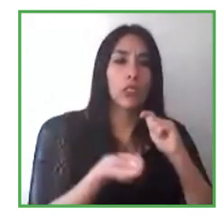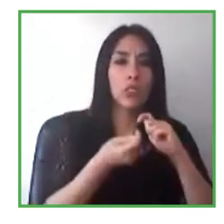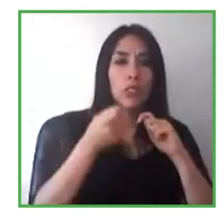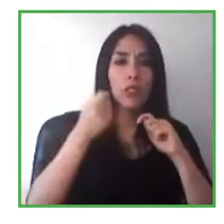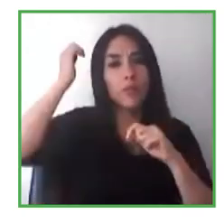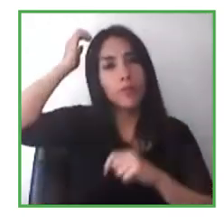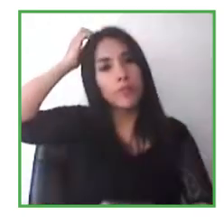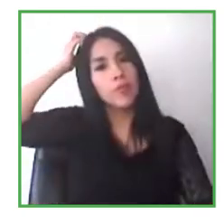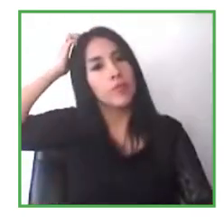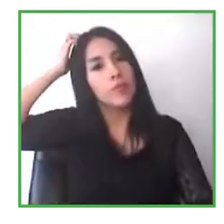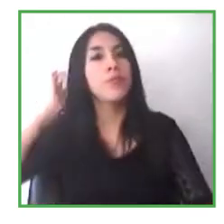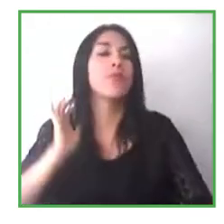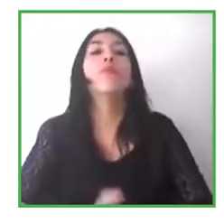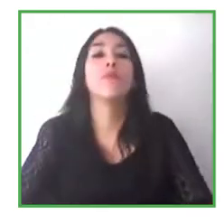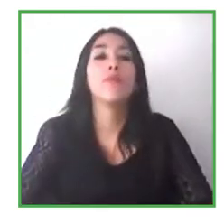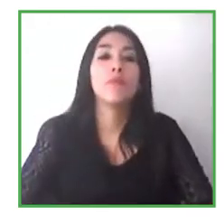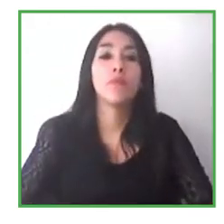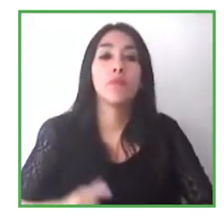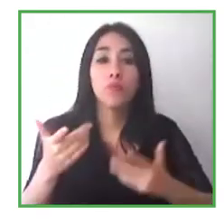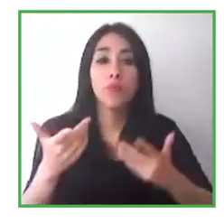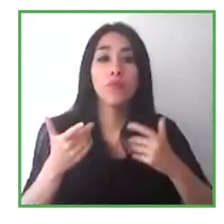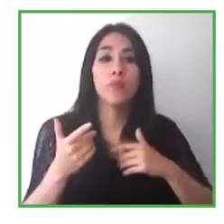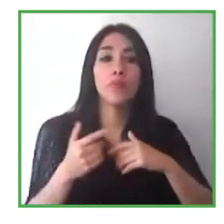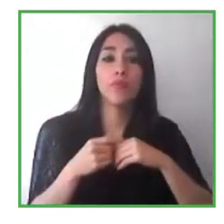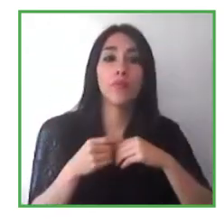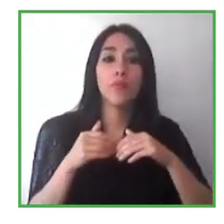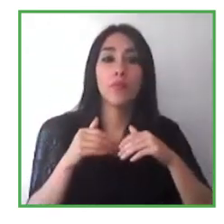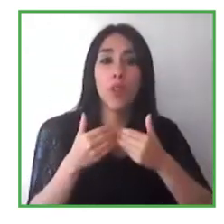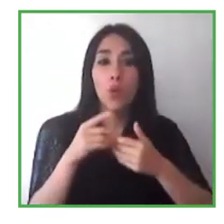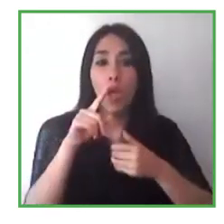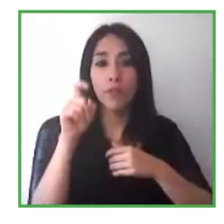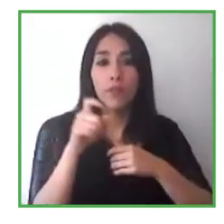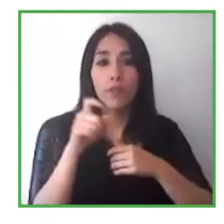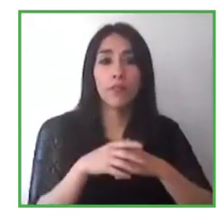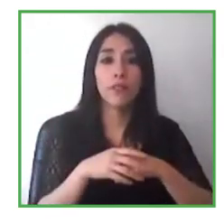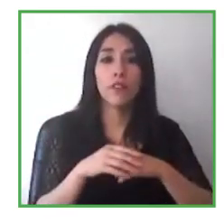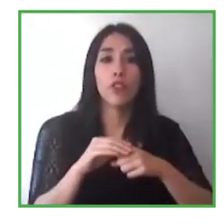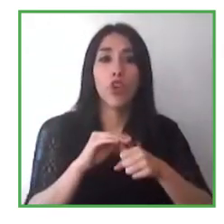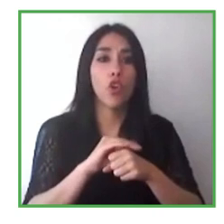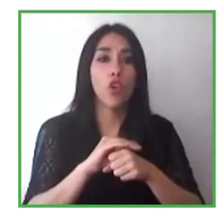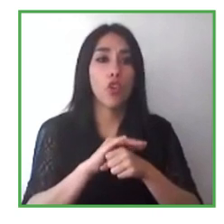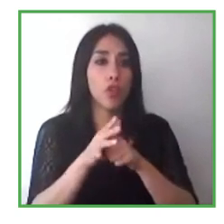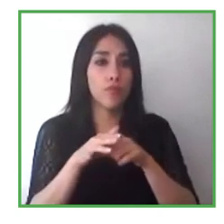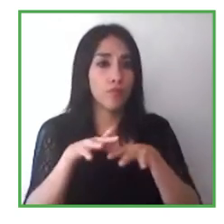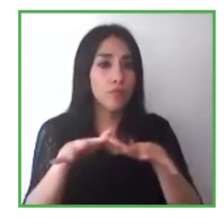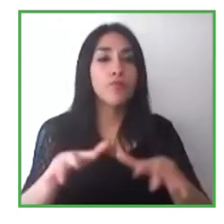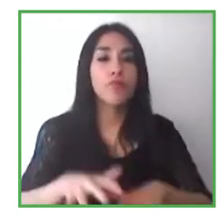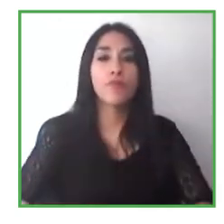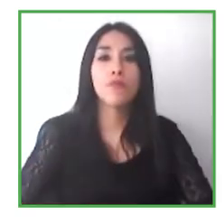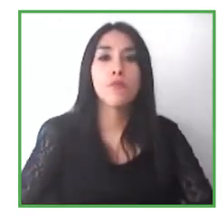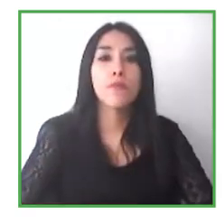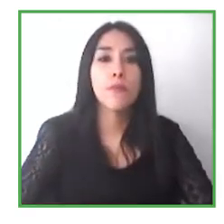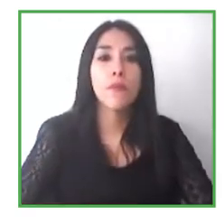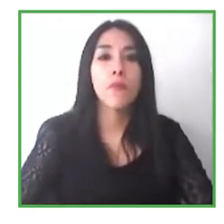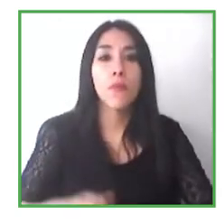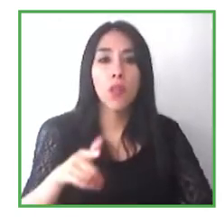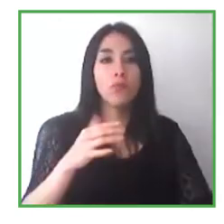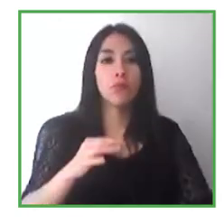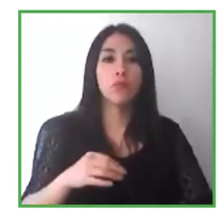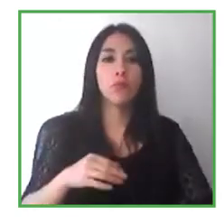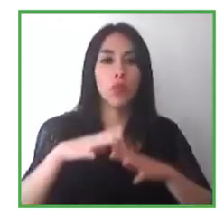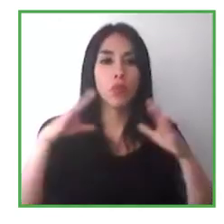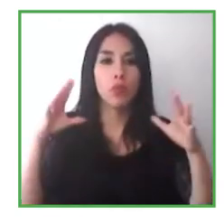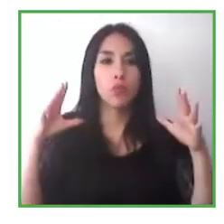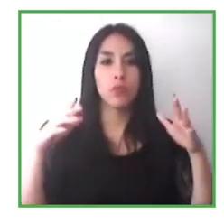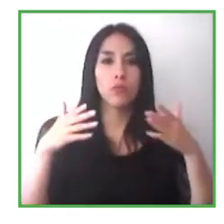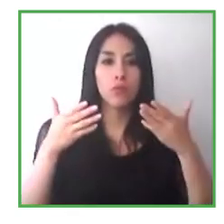While COVID has been, of course, a tremendous challenge for the entire world. I am happy to say that from the Trust